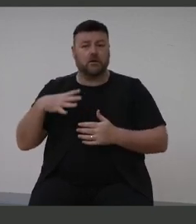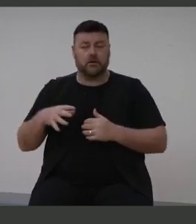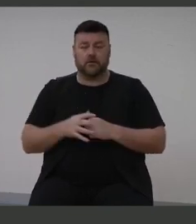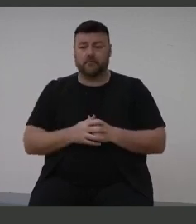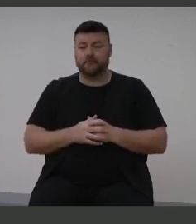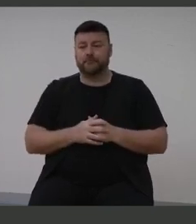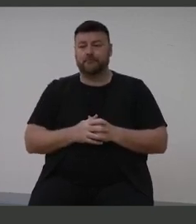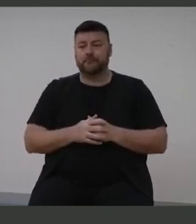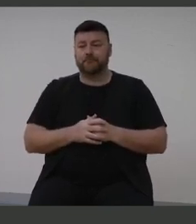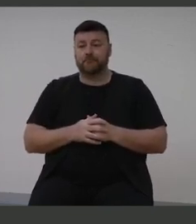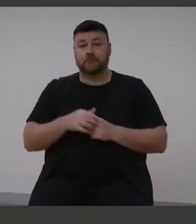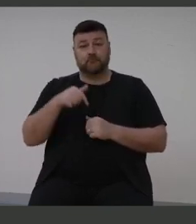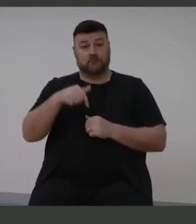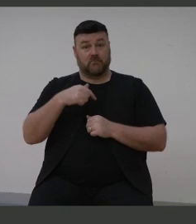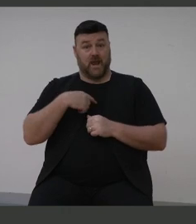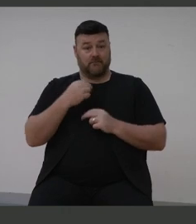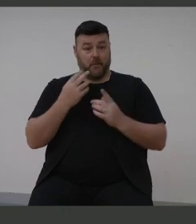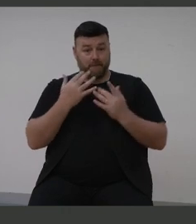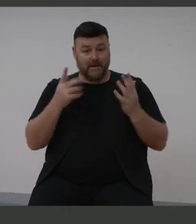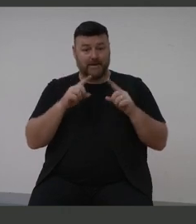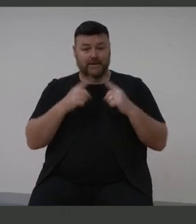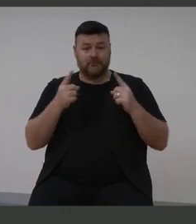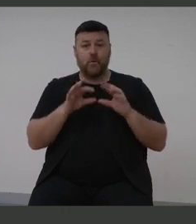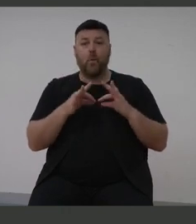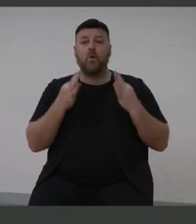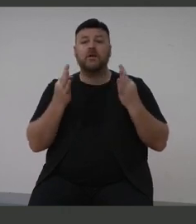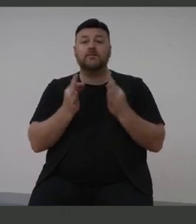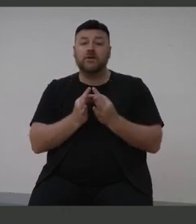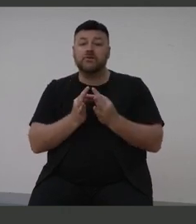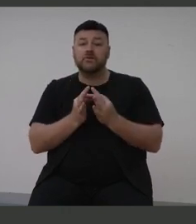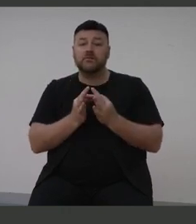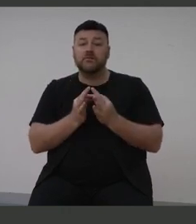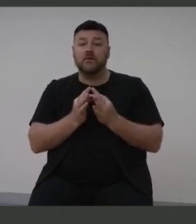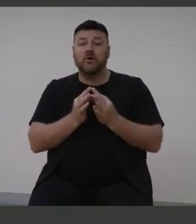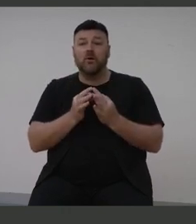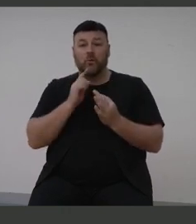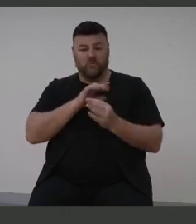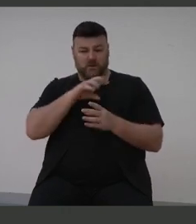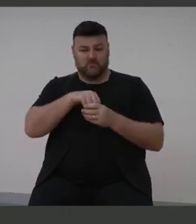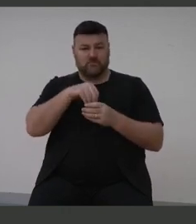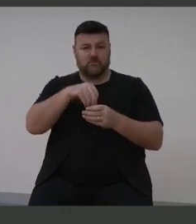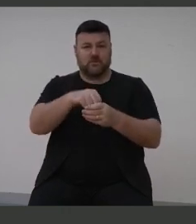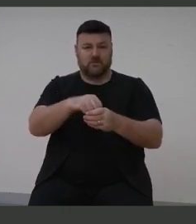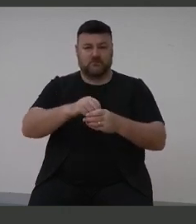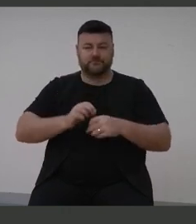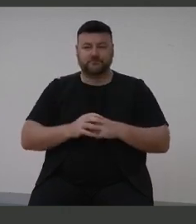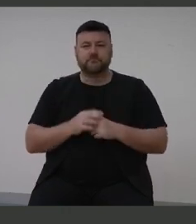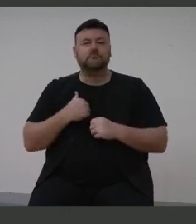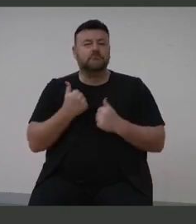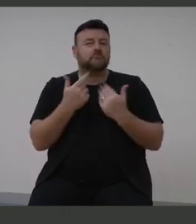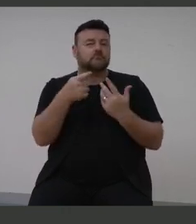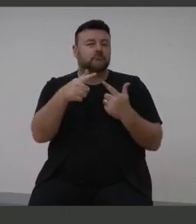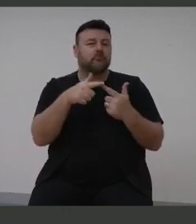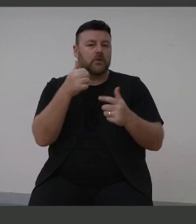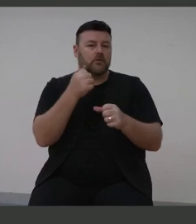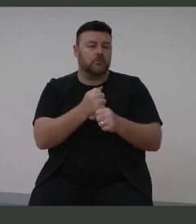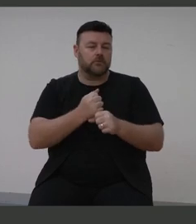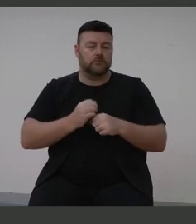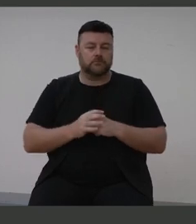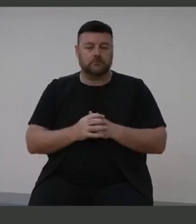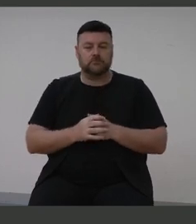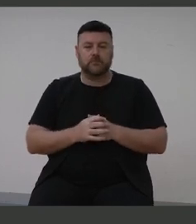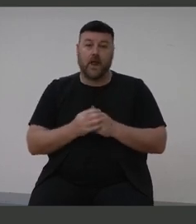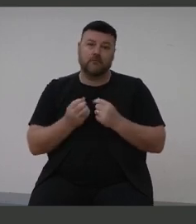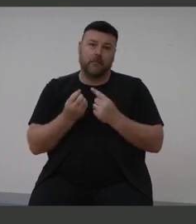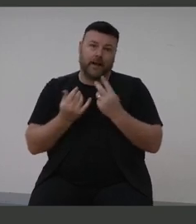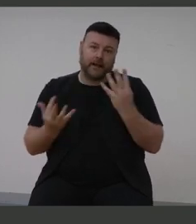which represent different parts of solutions to hearing healthcare challenges. I'm going to provide just a few examples. Of course there are